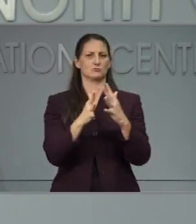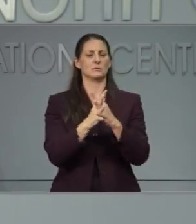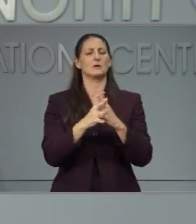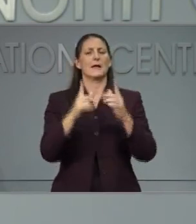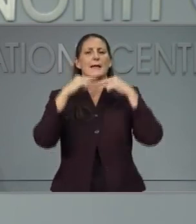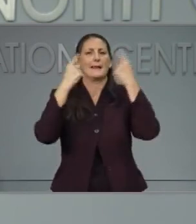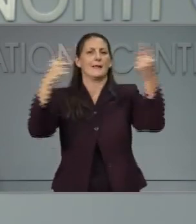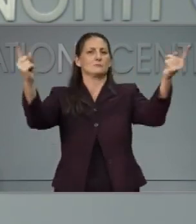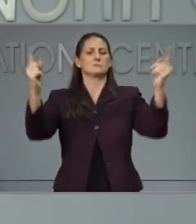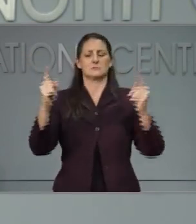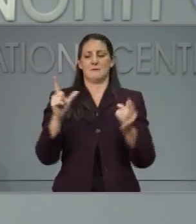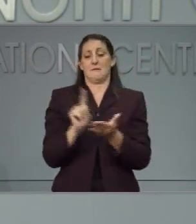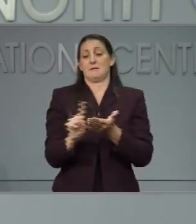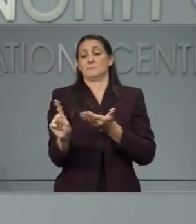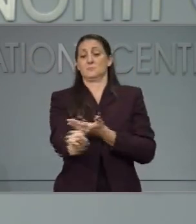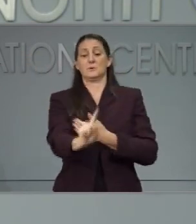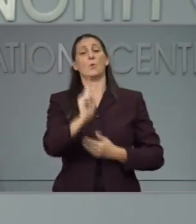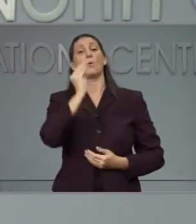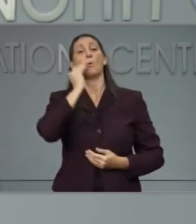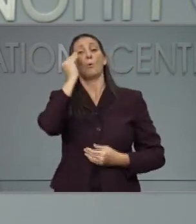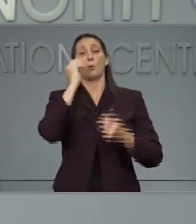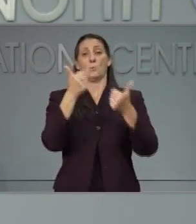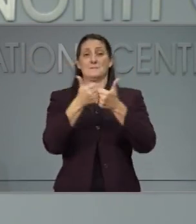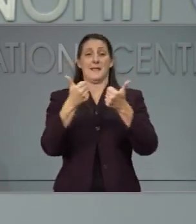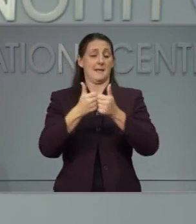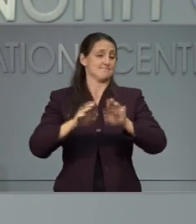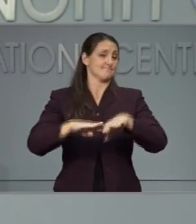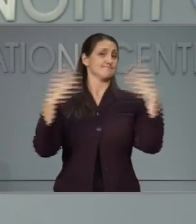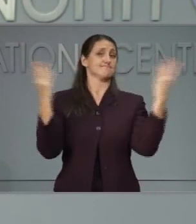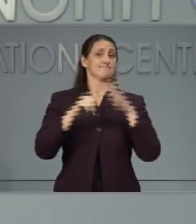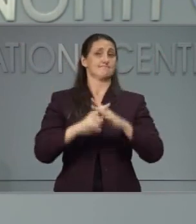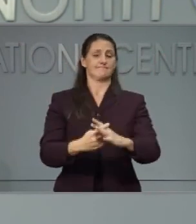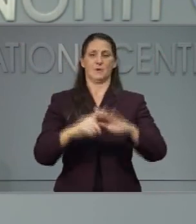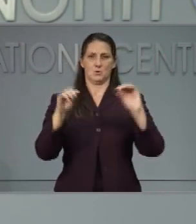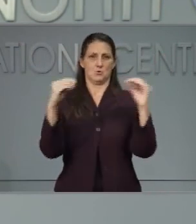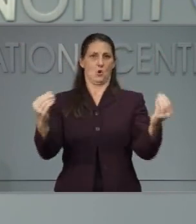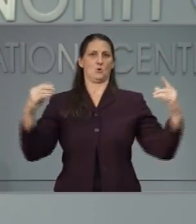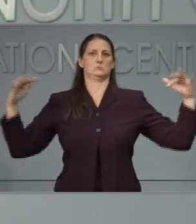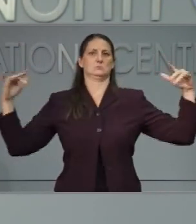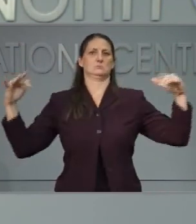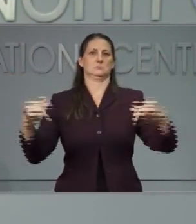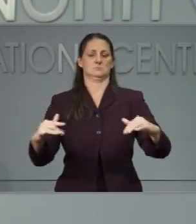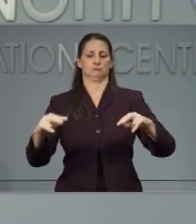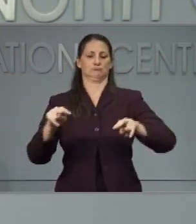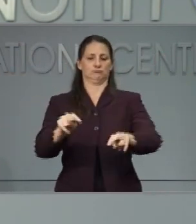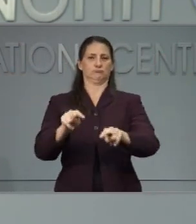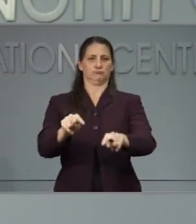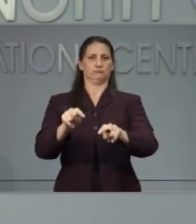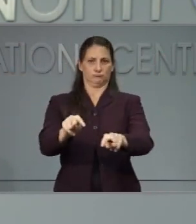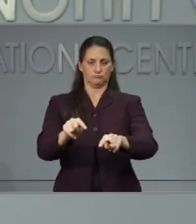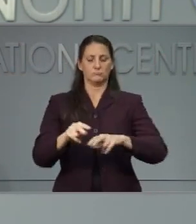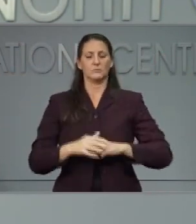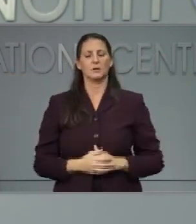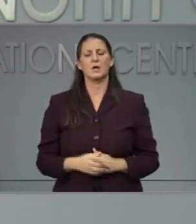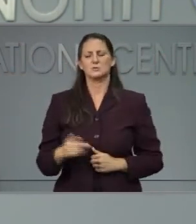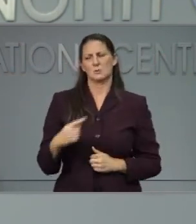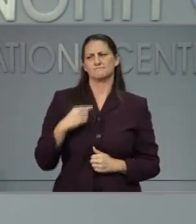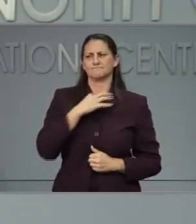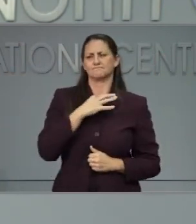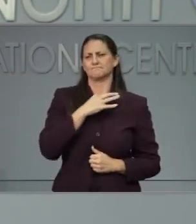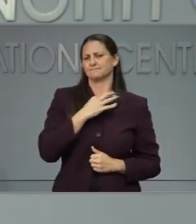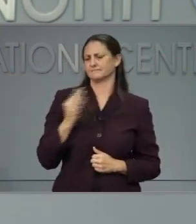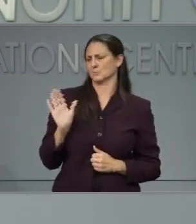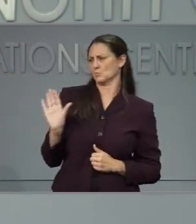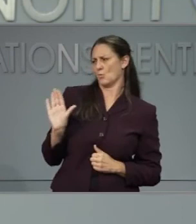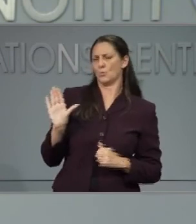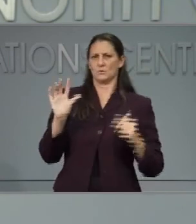week. For college and professional spectator sports, what specific criteria does your administration have in mind to determine